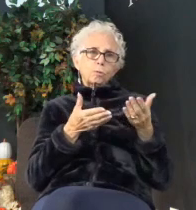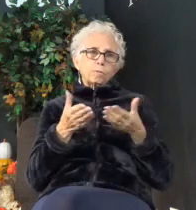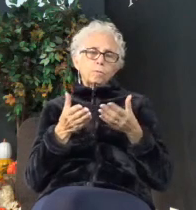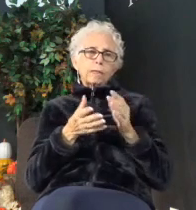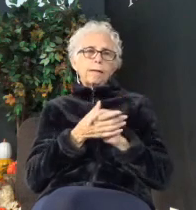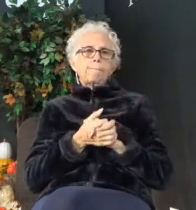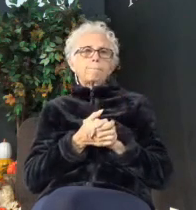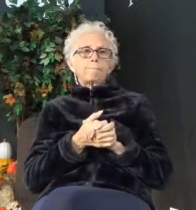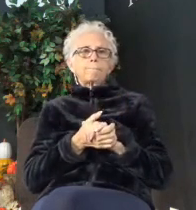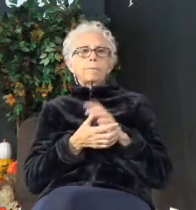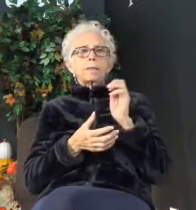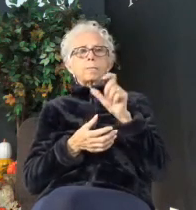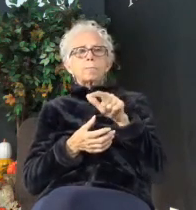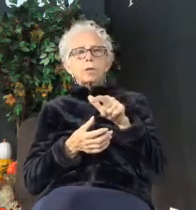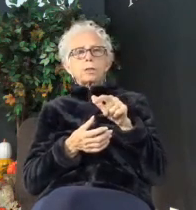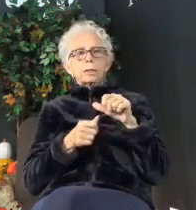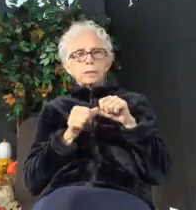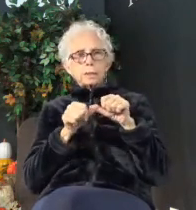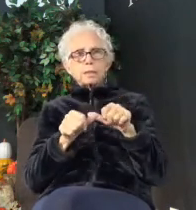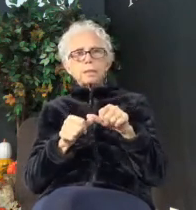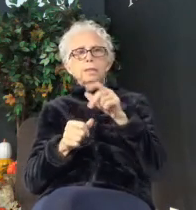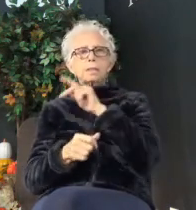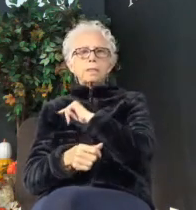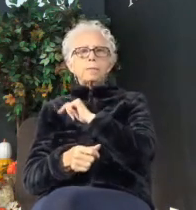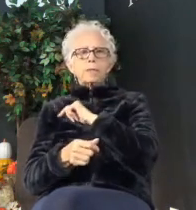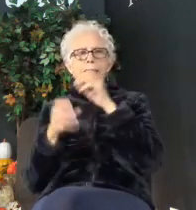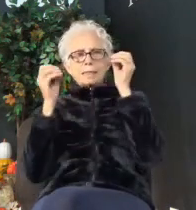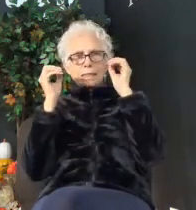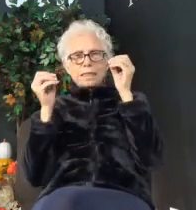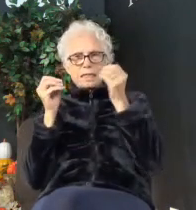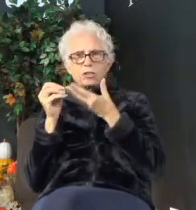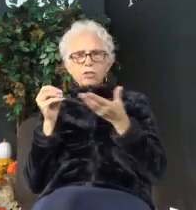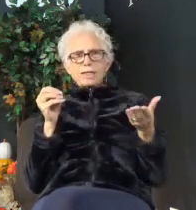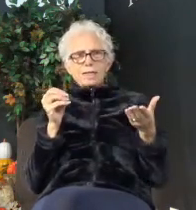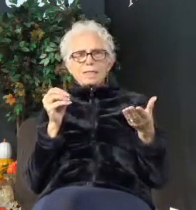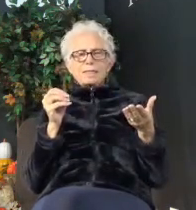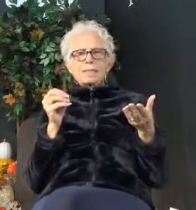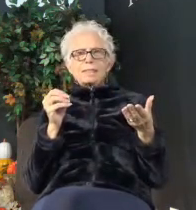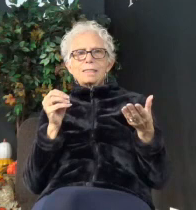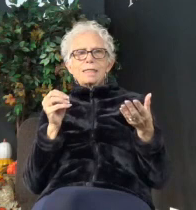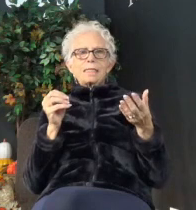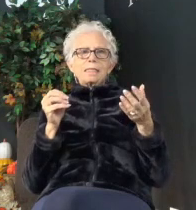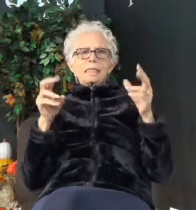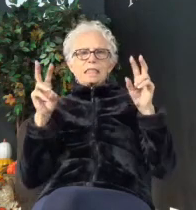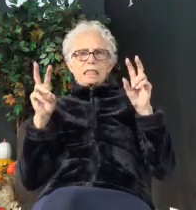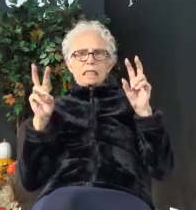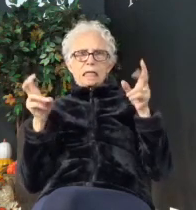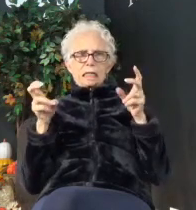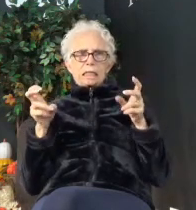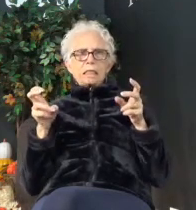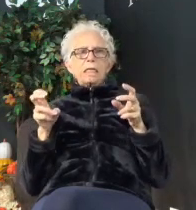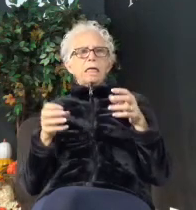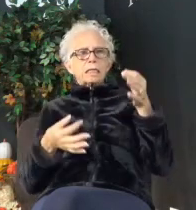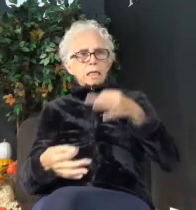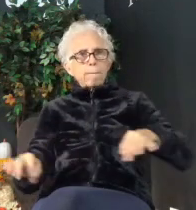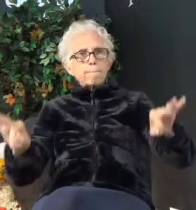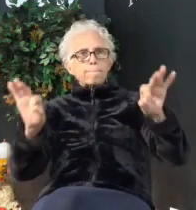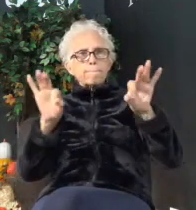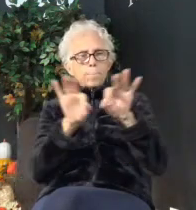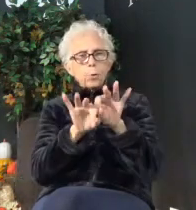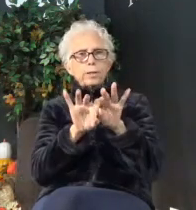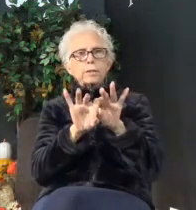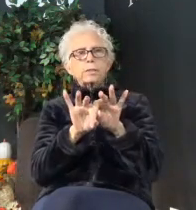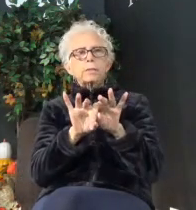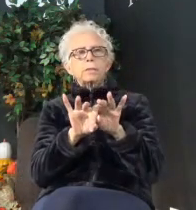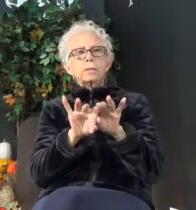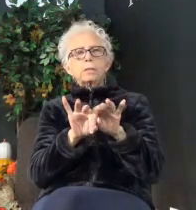Paul goes on to say, Timothy, teach this stuff. Teach this stuff. It's important. See, and